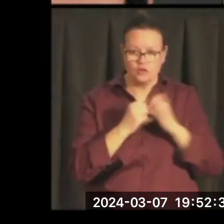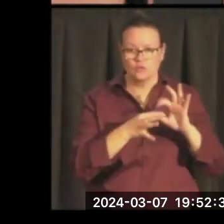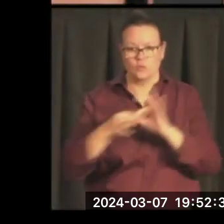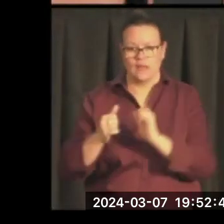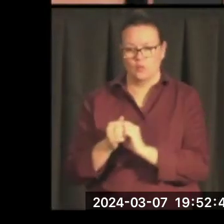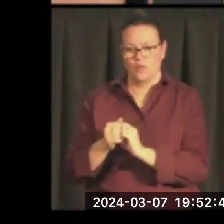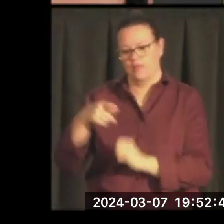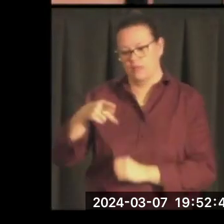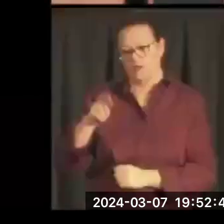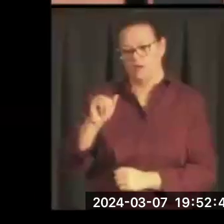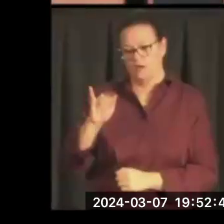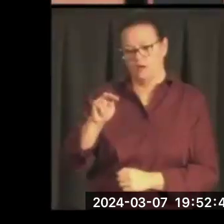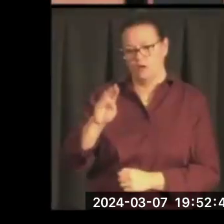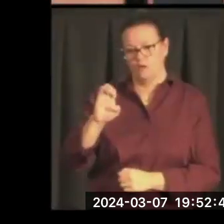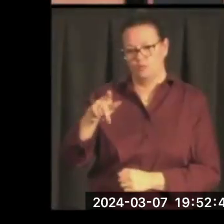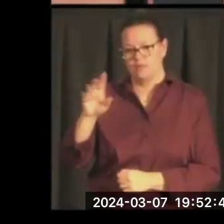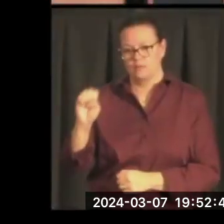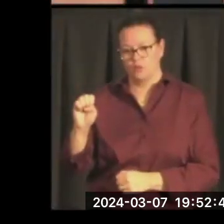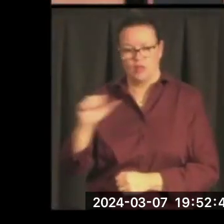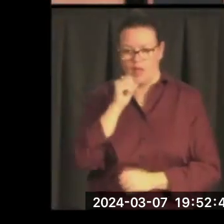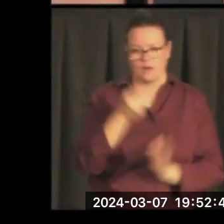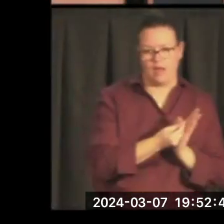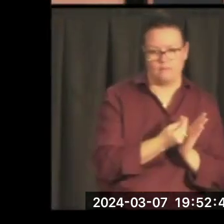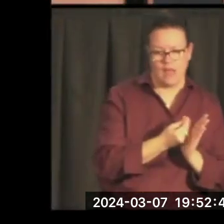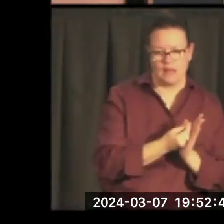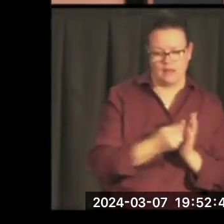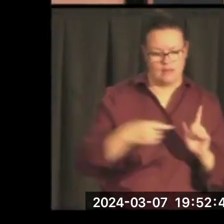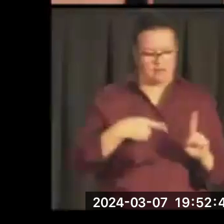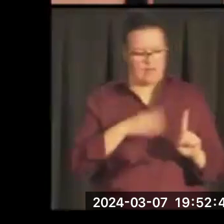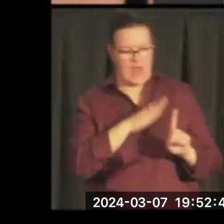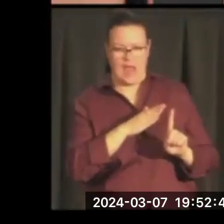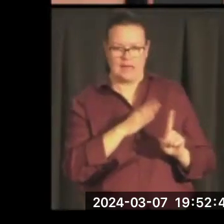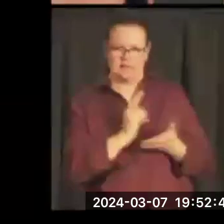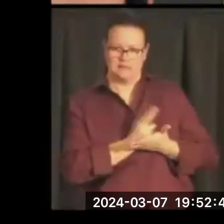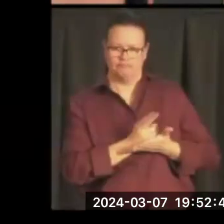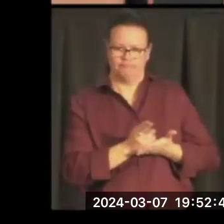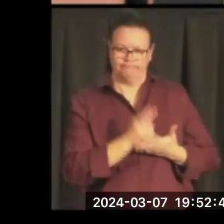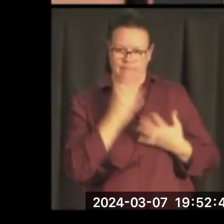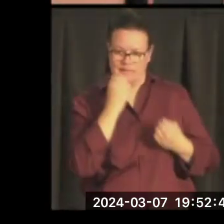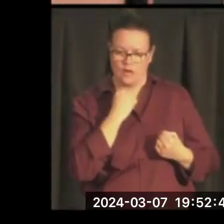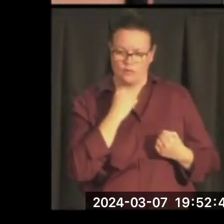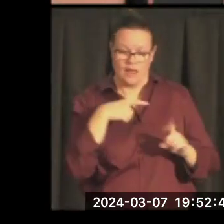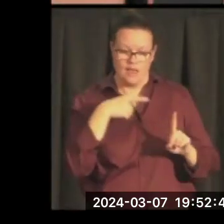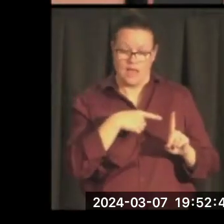not in the pocketbook. This rugged integrity has made Mike a powerhouse in the Senate.